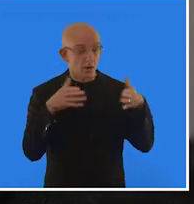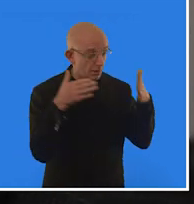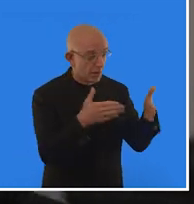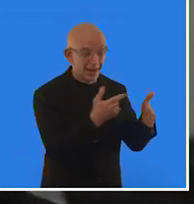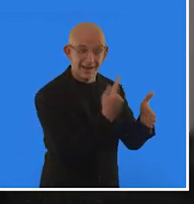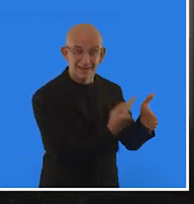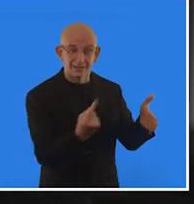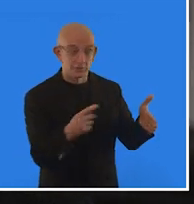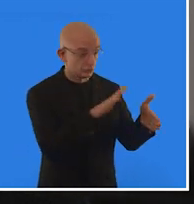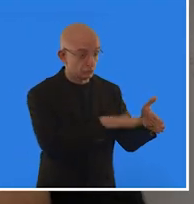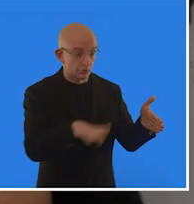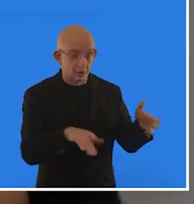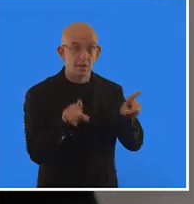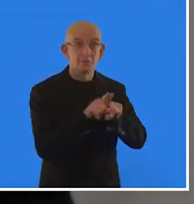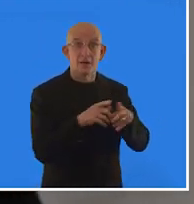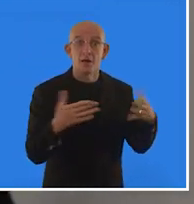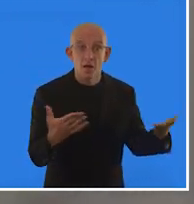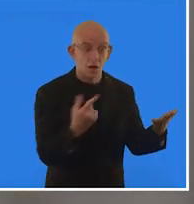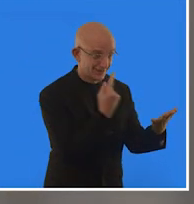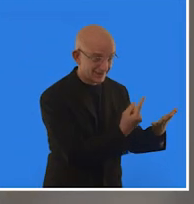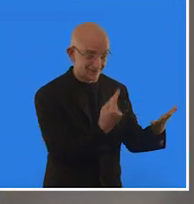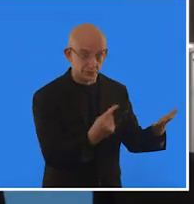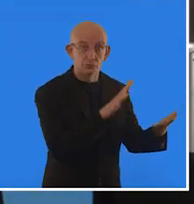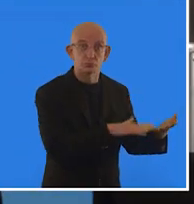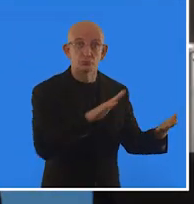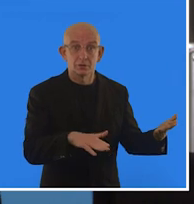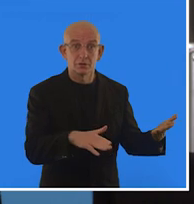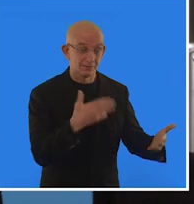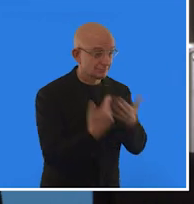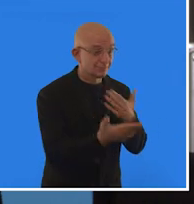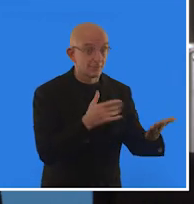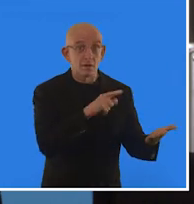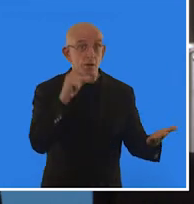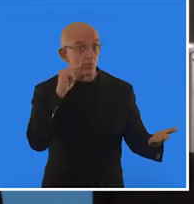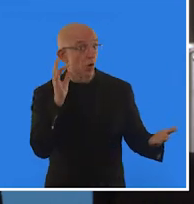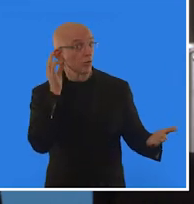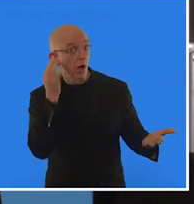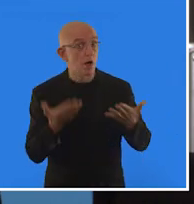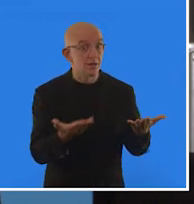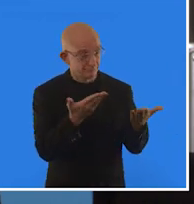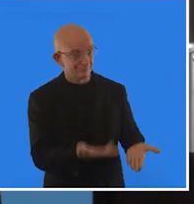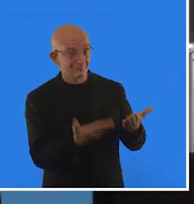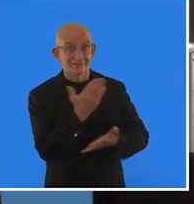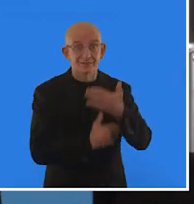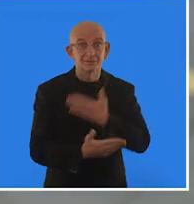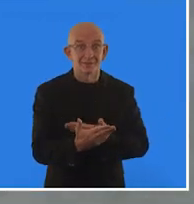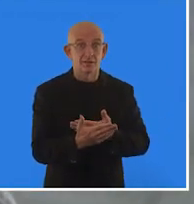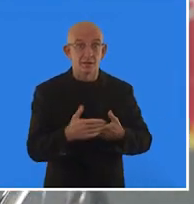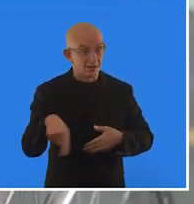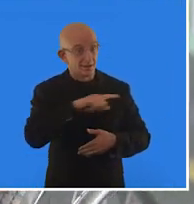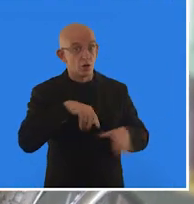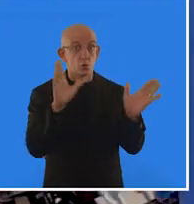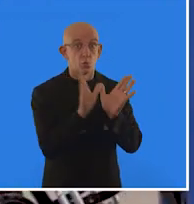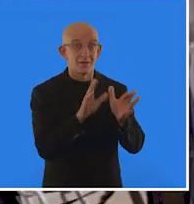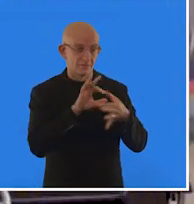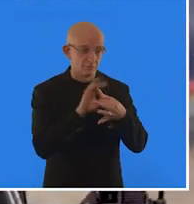For every child means for every child, no matter the gender, legal status or ability. For children